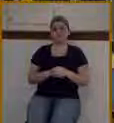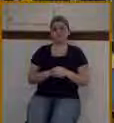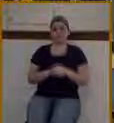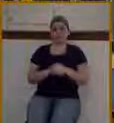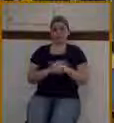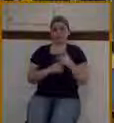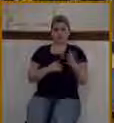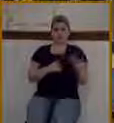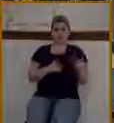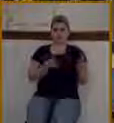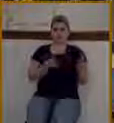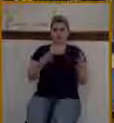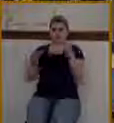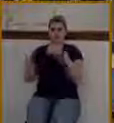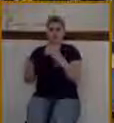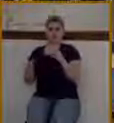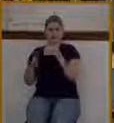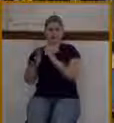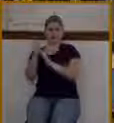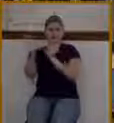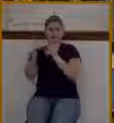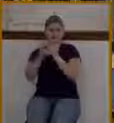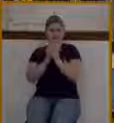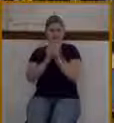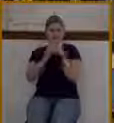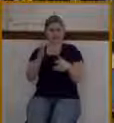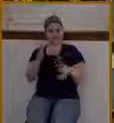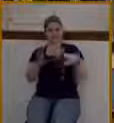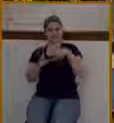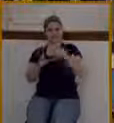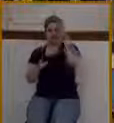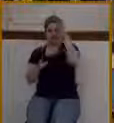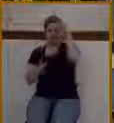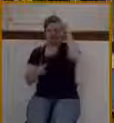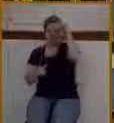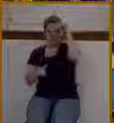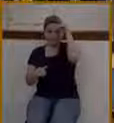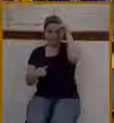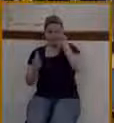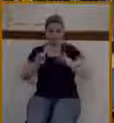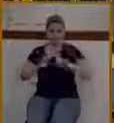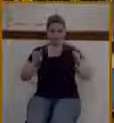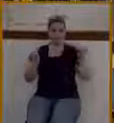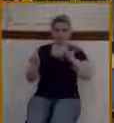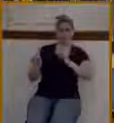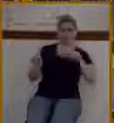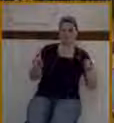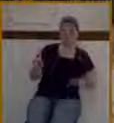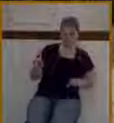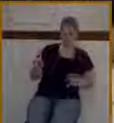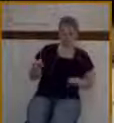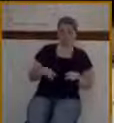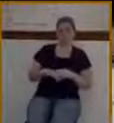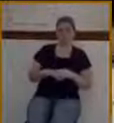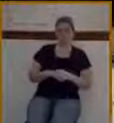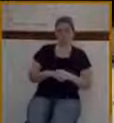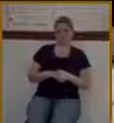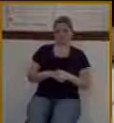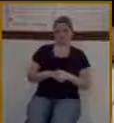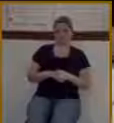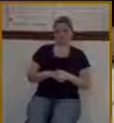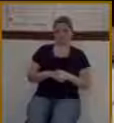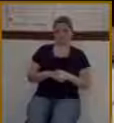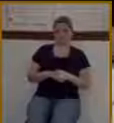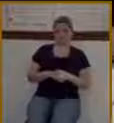on a stallion. But here Jesus comes in riding on a beast of burden. And this is not an